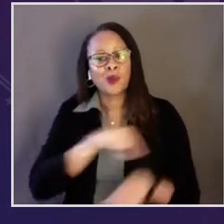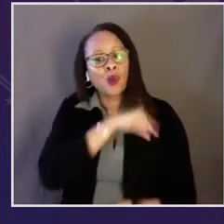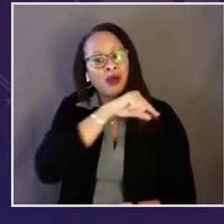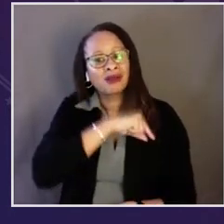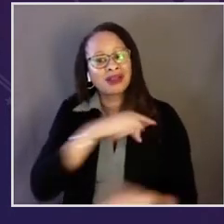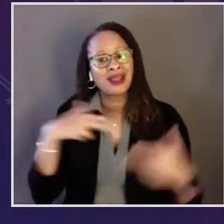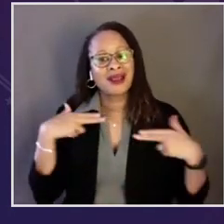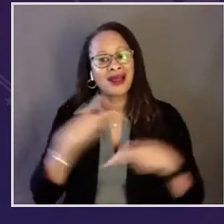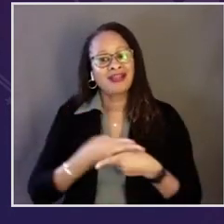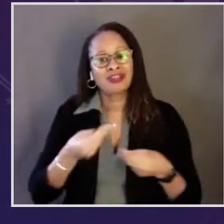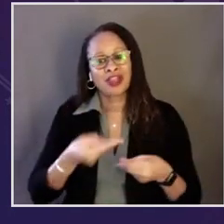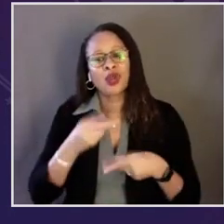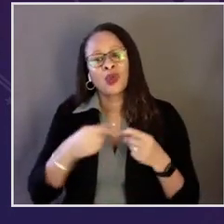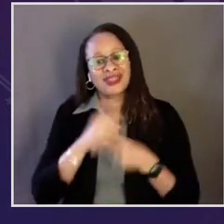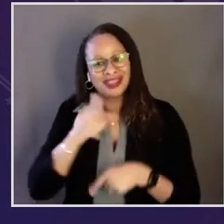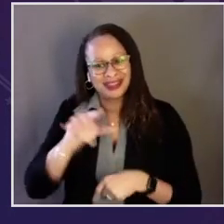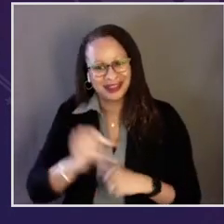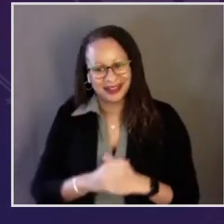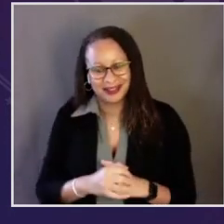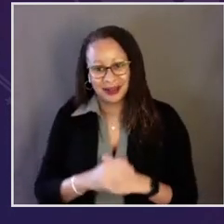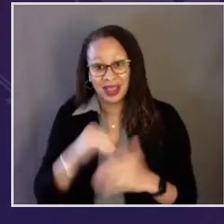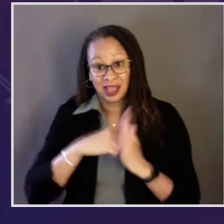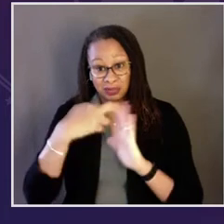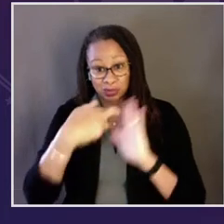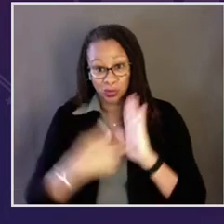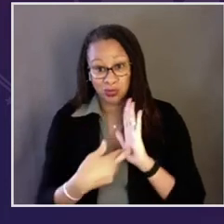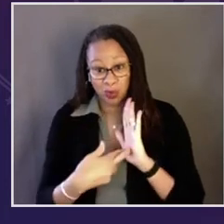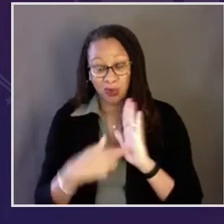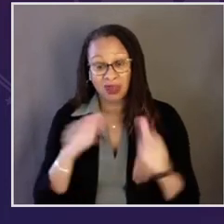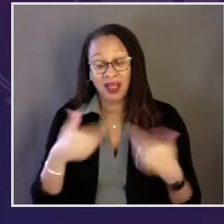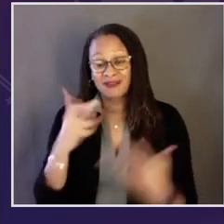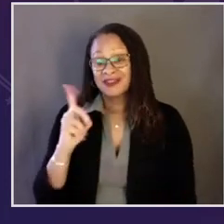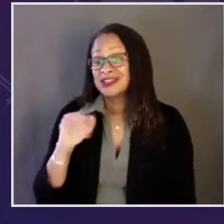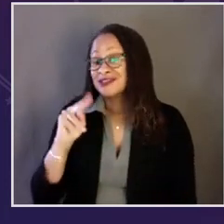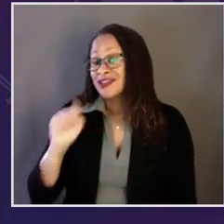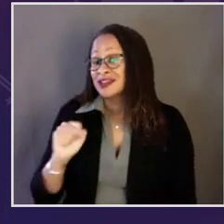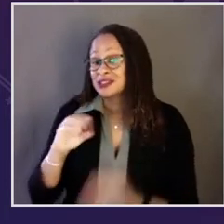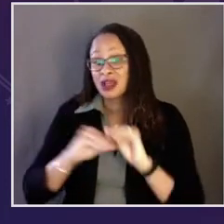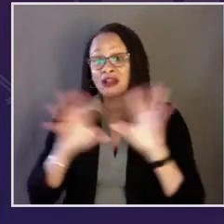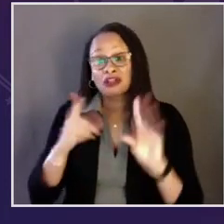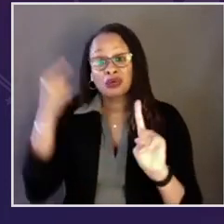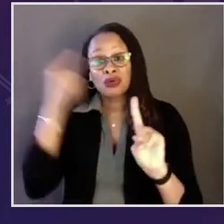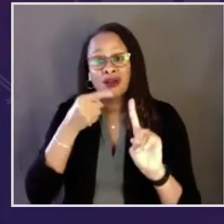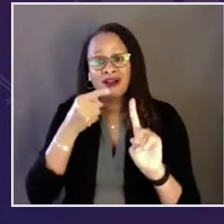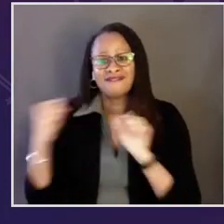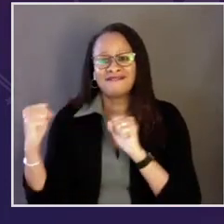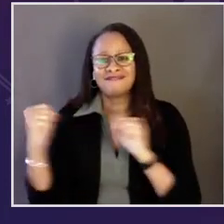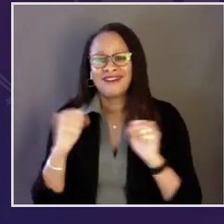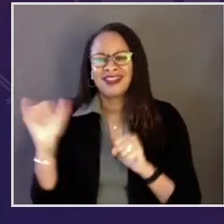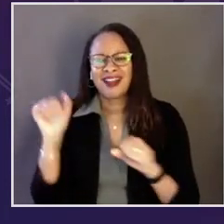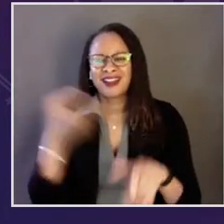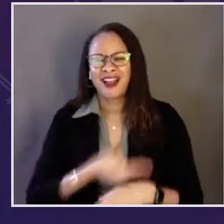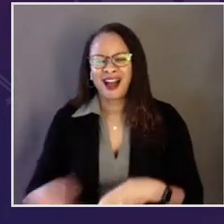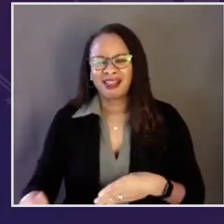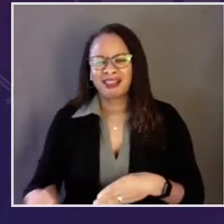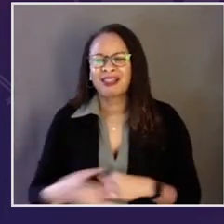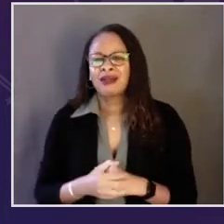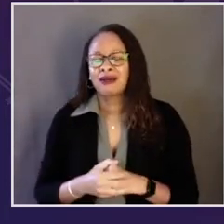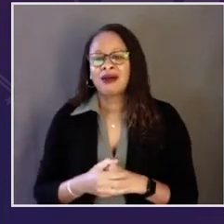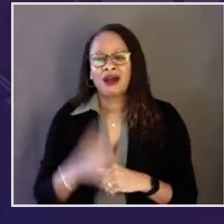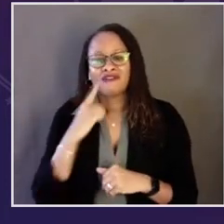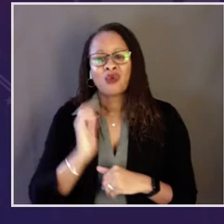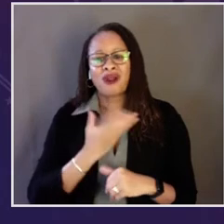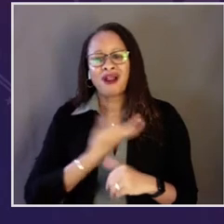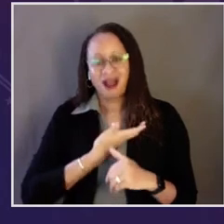quality health care that they need when they need it. And in this role, I've given dentists a clear